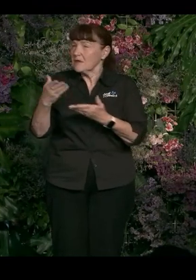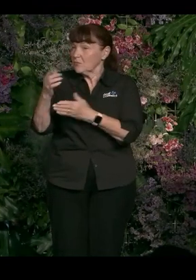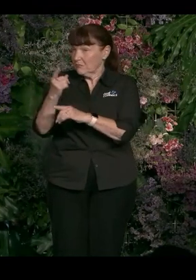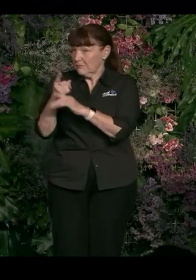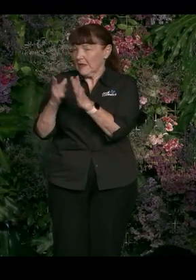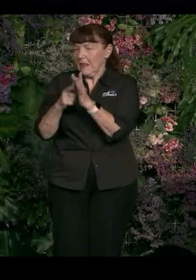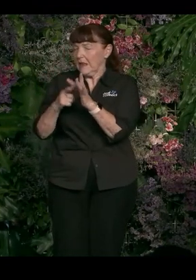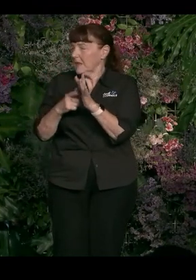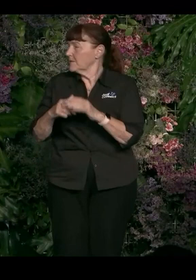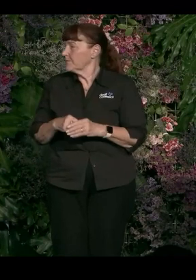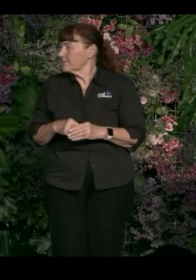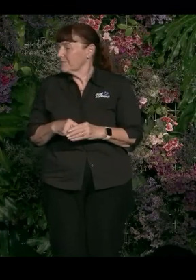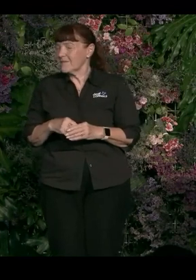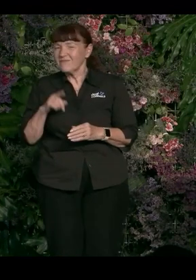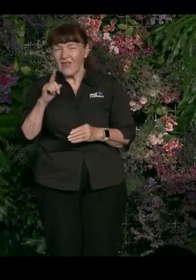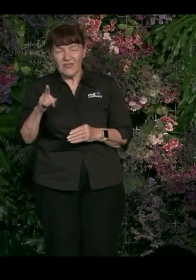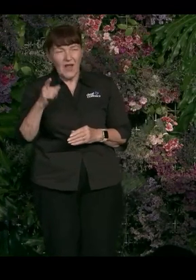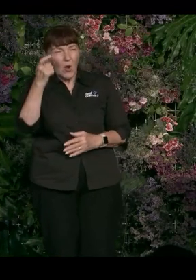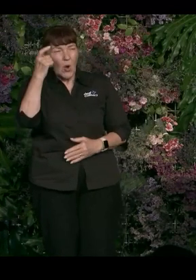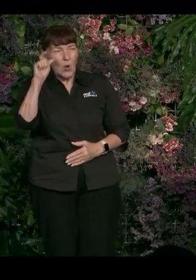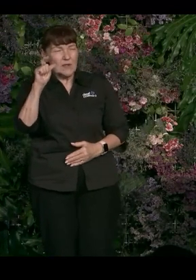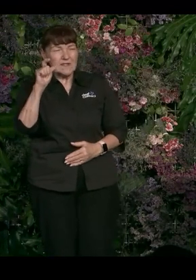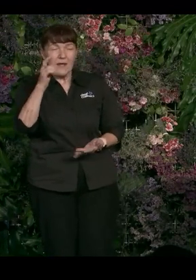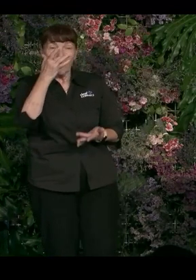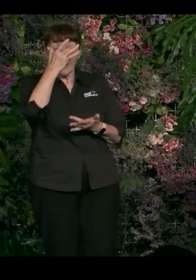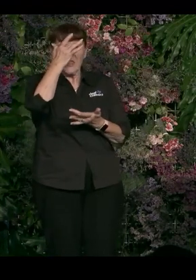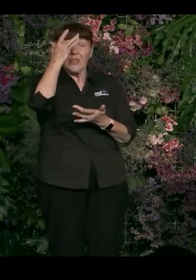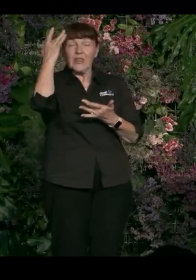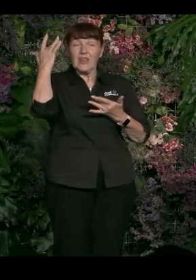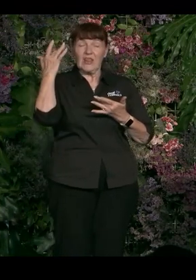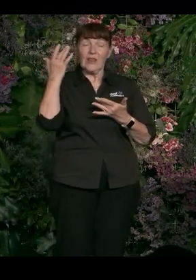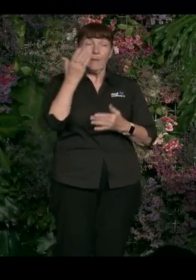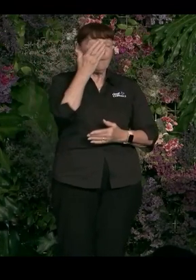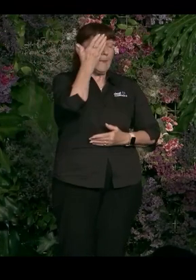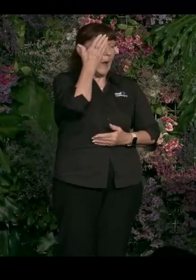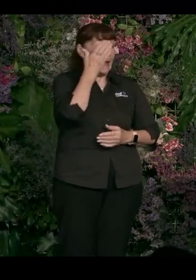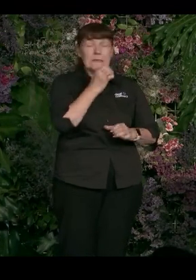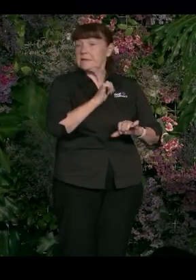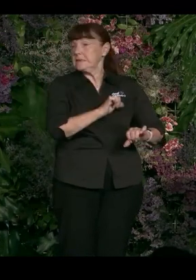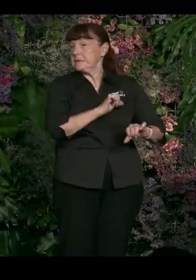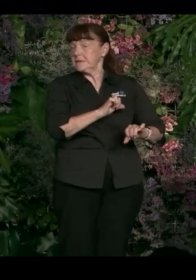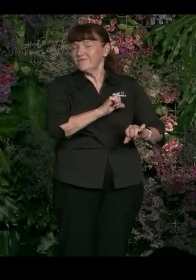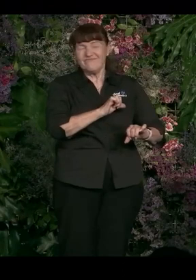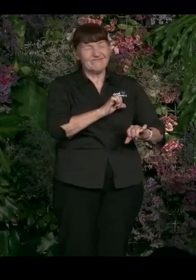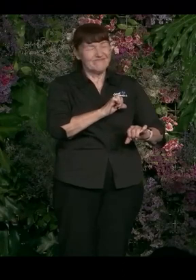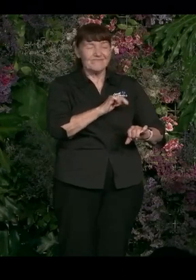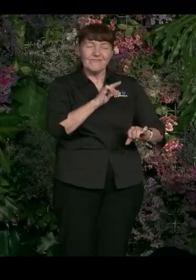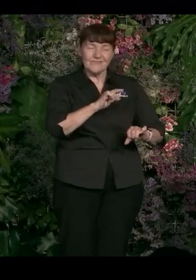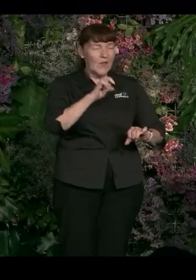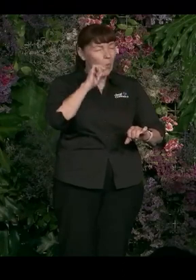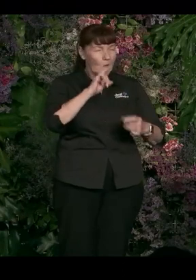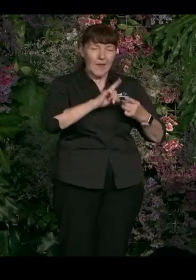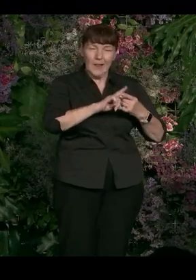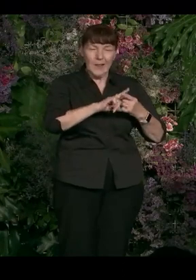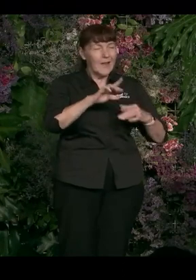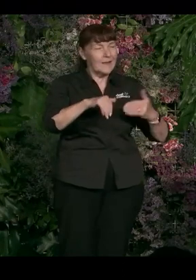Look, I think the concept of unconscious bias is still there. And people will have that until they're able to have... really